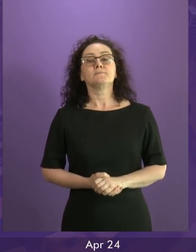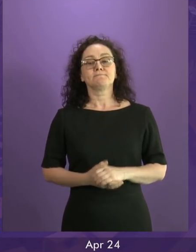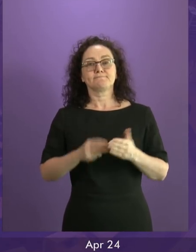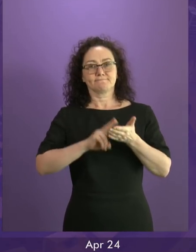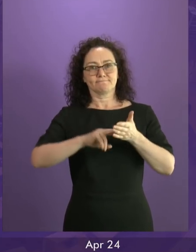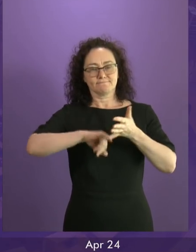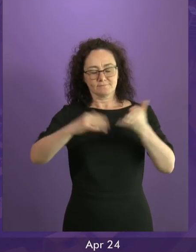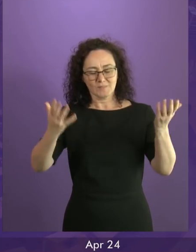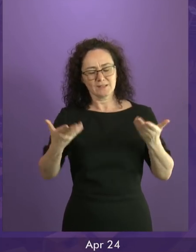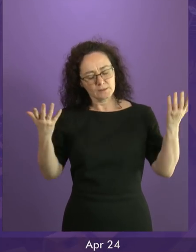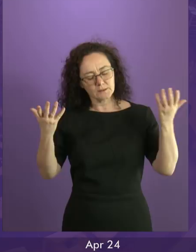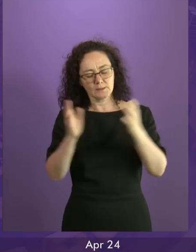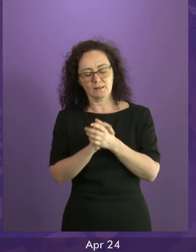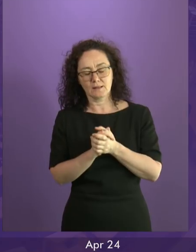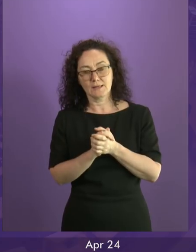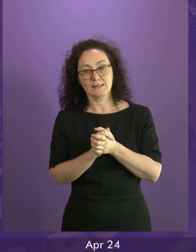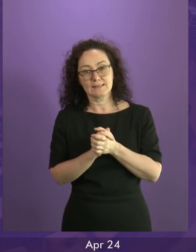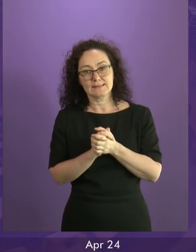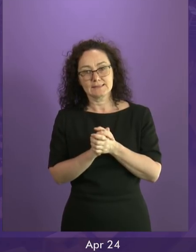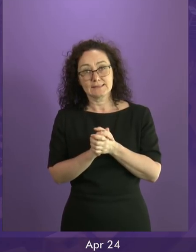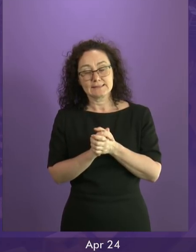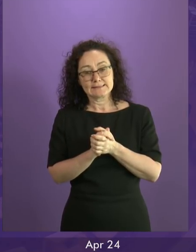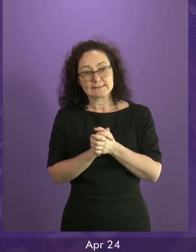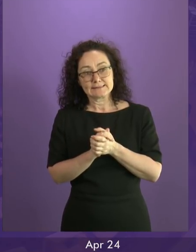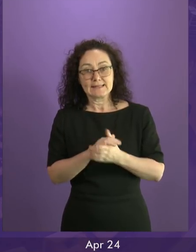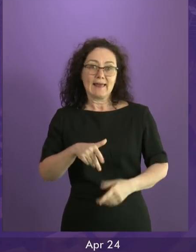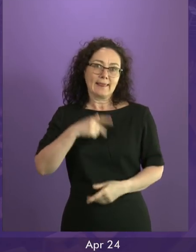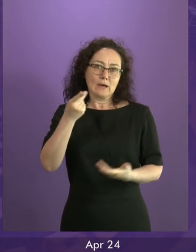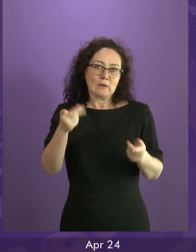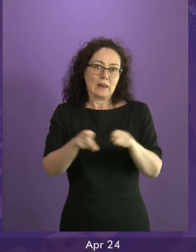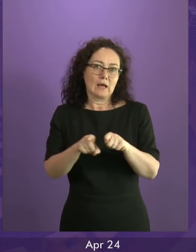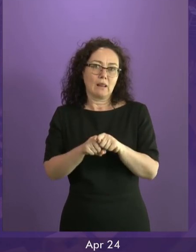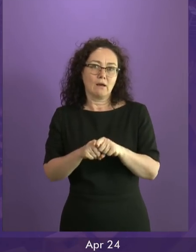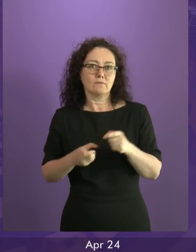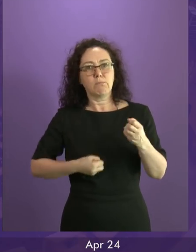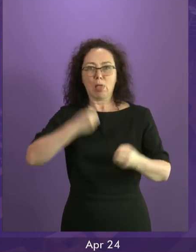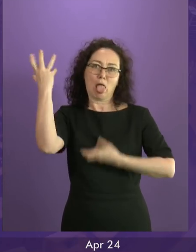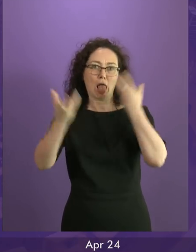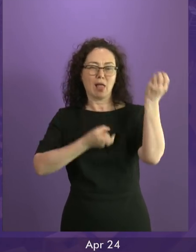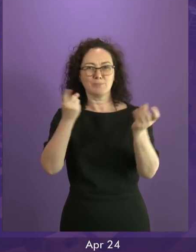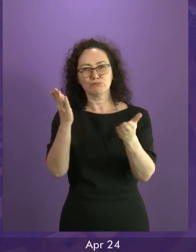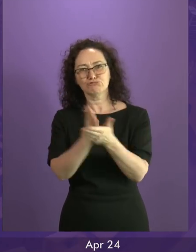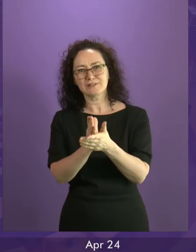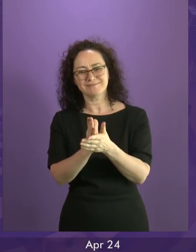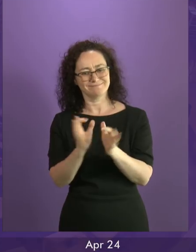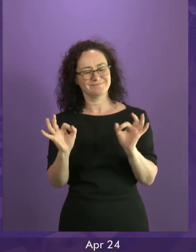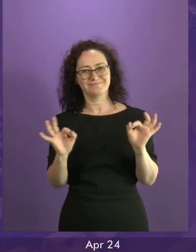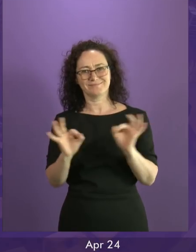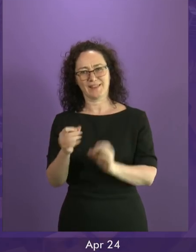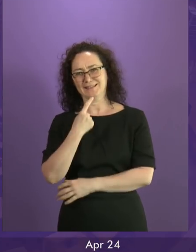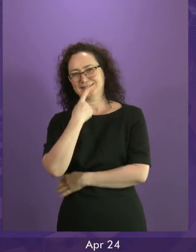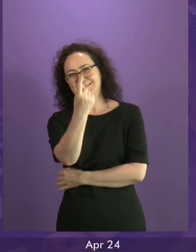Yeah, well, I feel that was a lot of sound and fury signifying not very much at all.